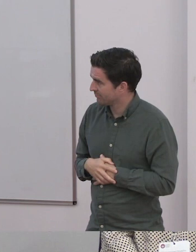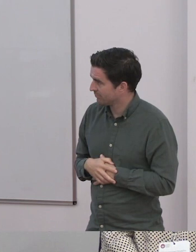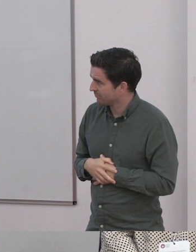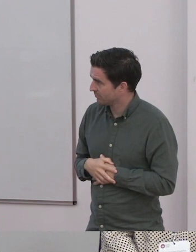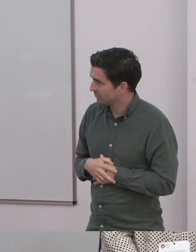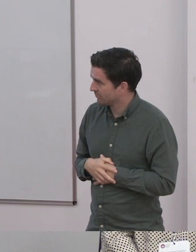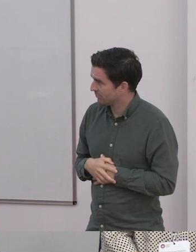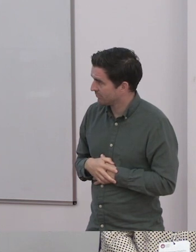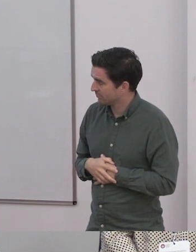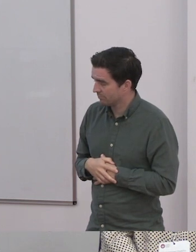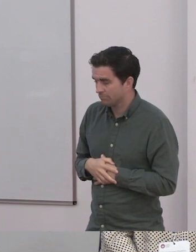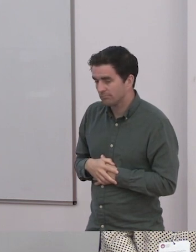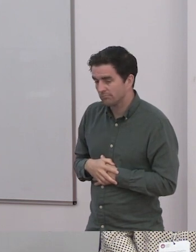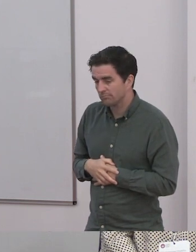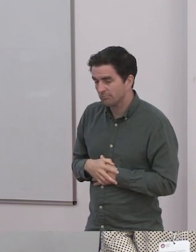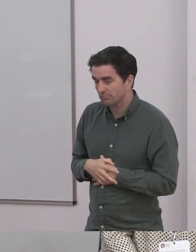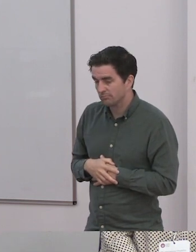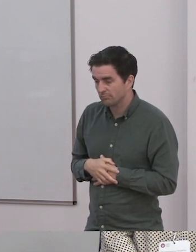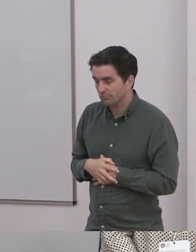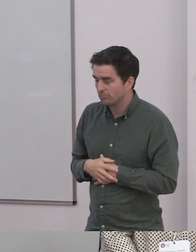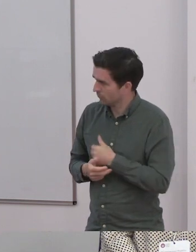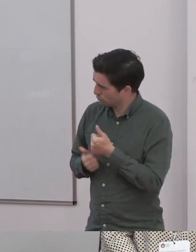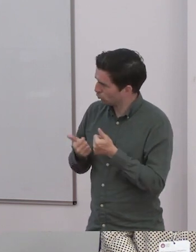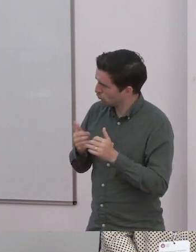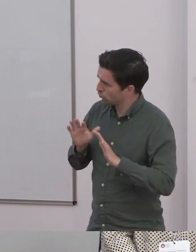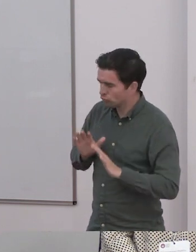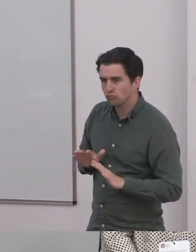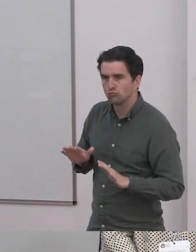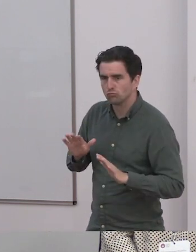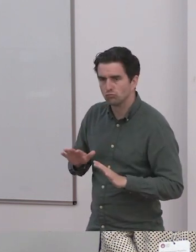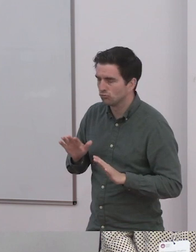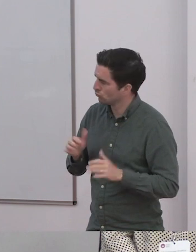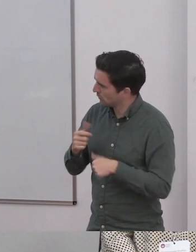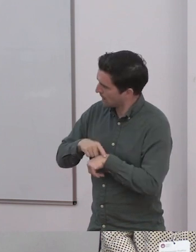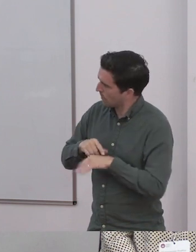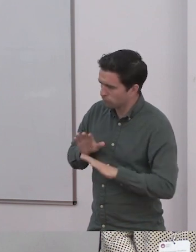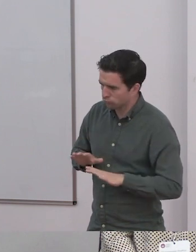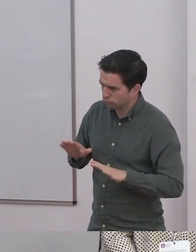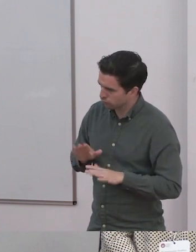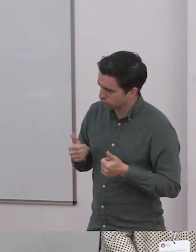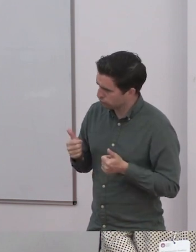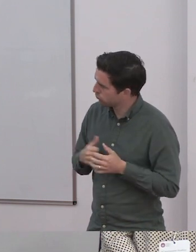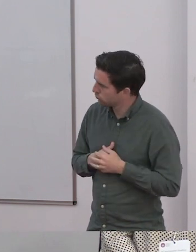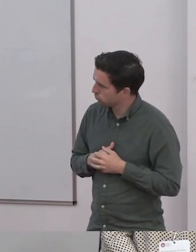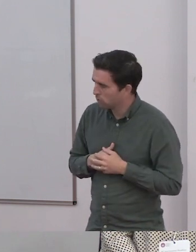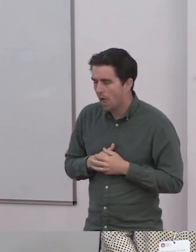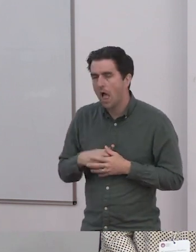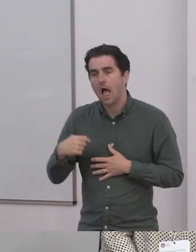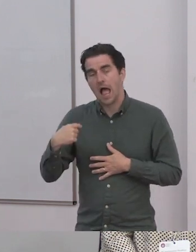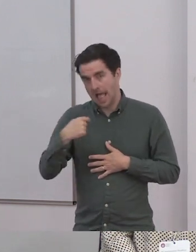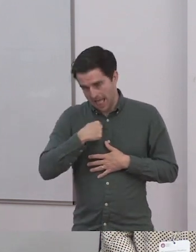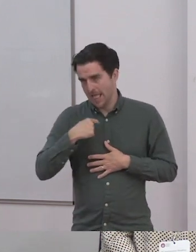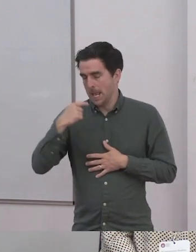I believe that with how I learned and such, I've been really around adults.